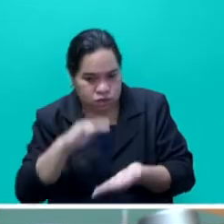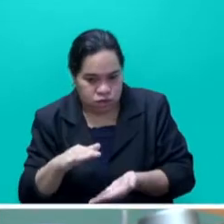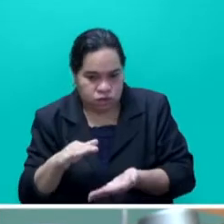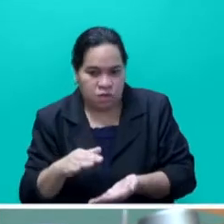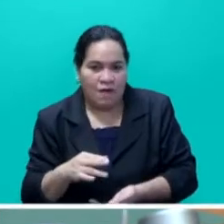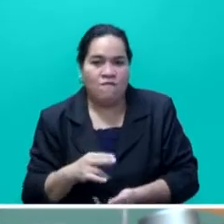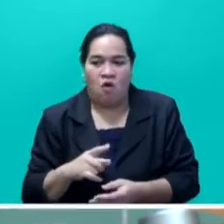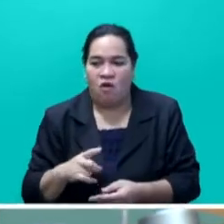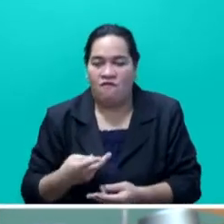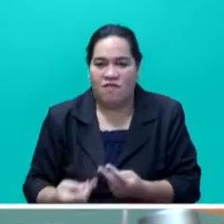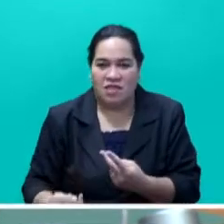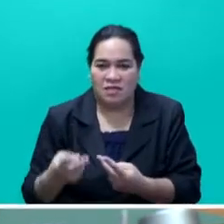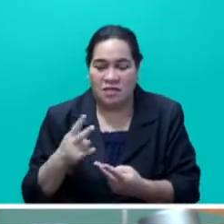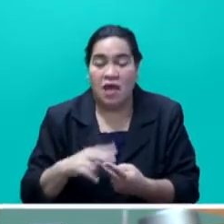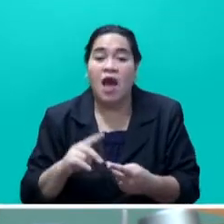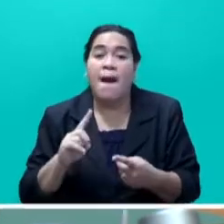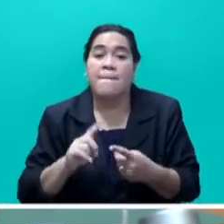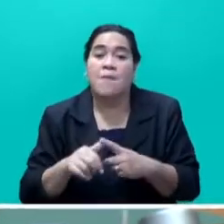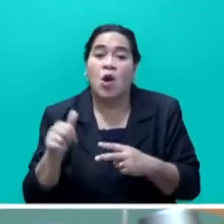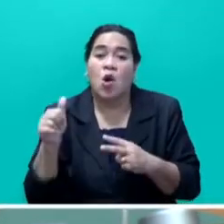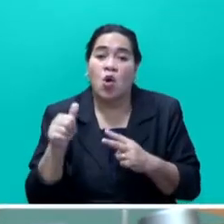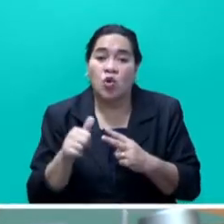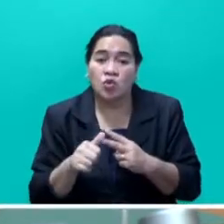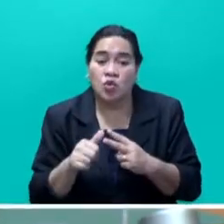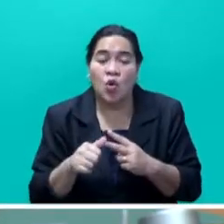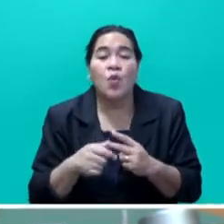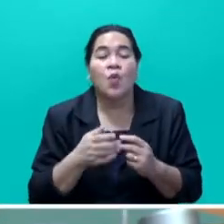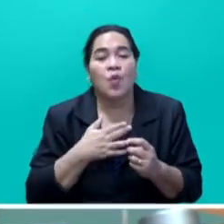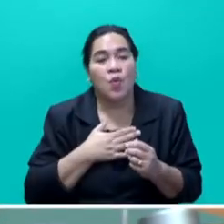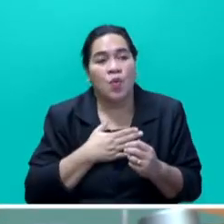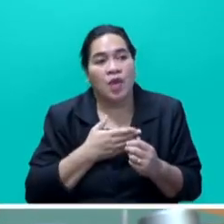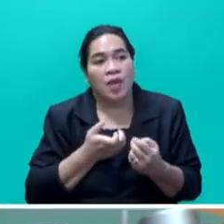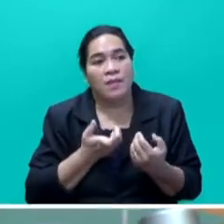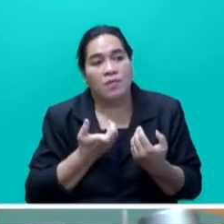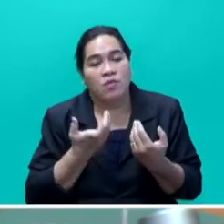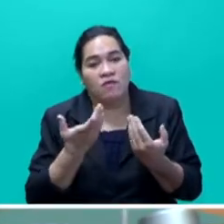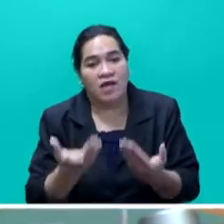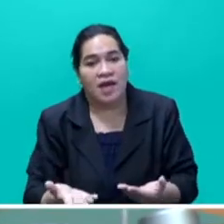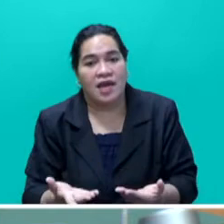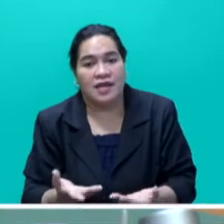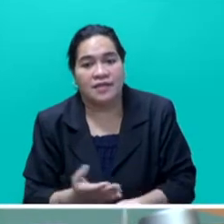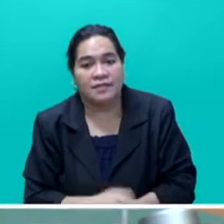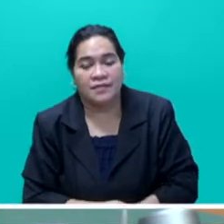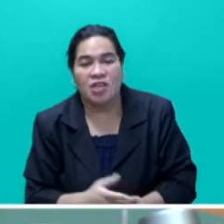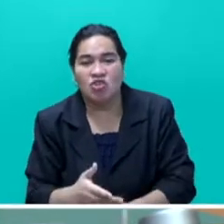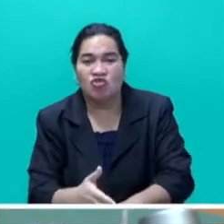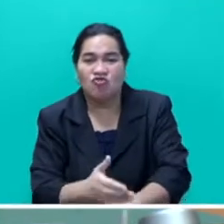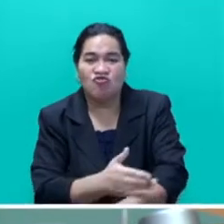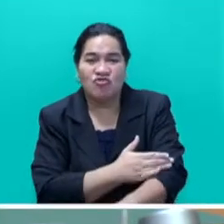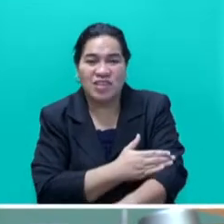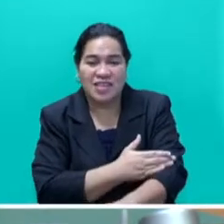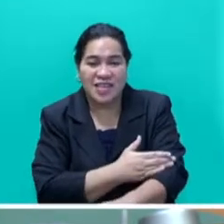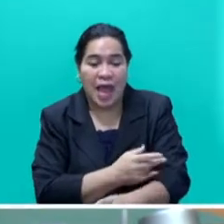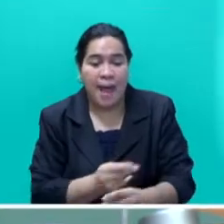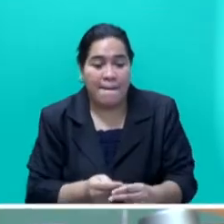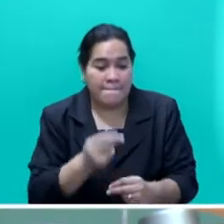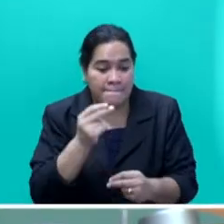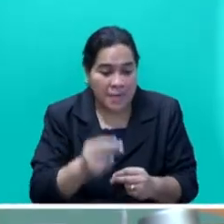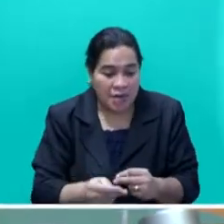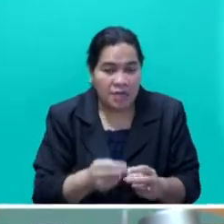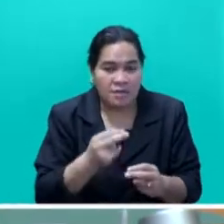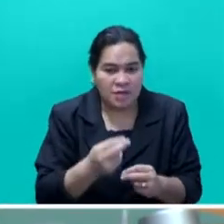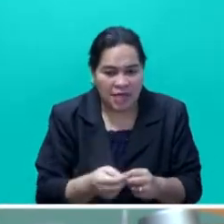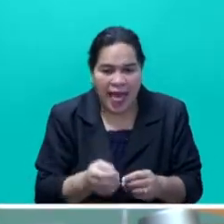crops. But in addition to that, we're also providing green planting material like dalo sakes,